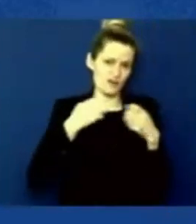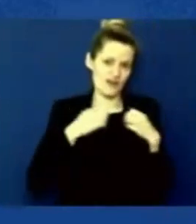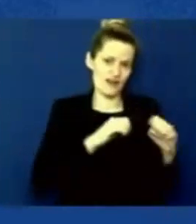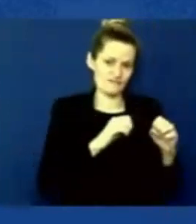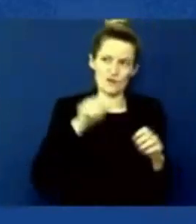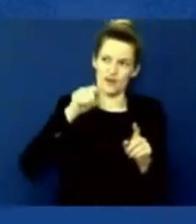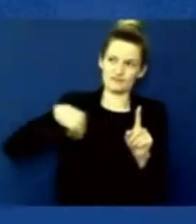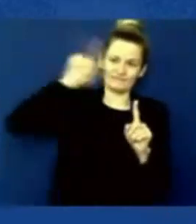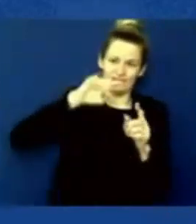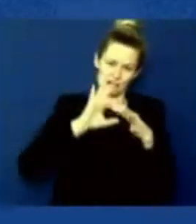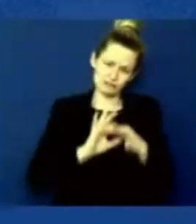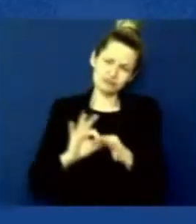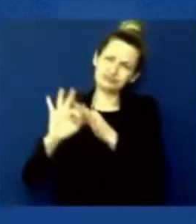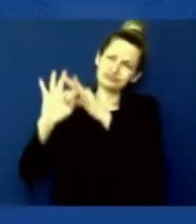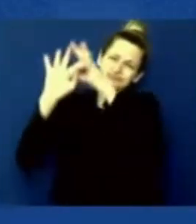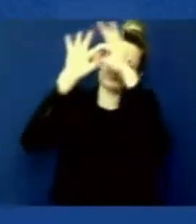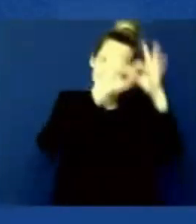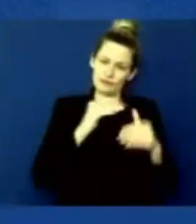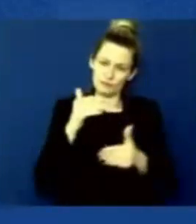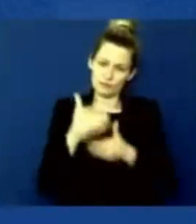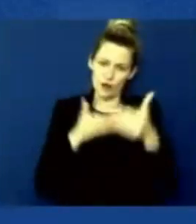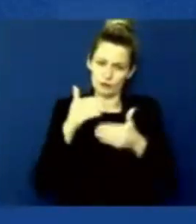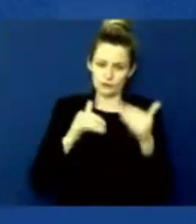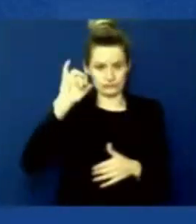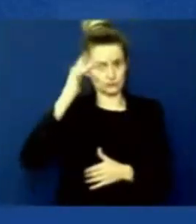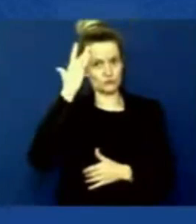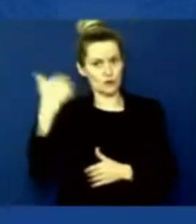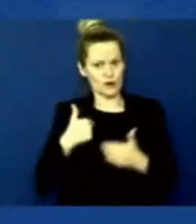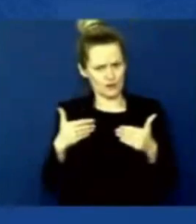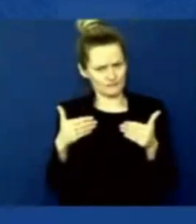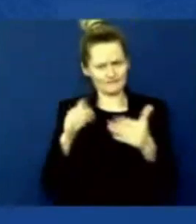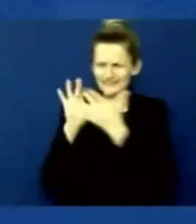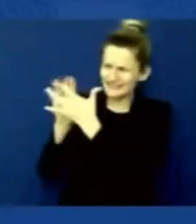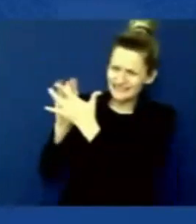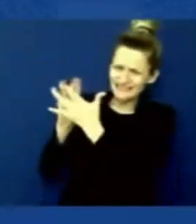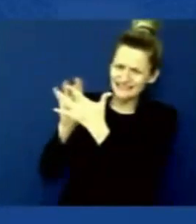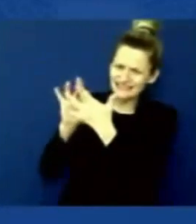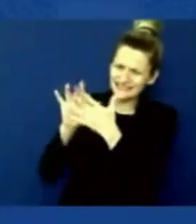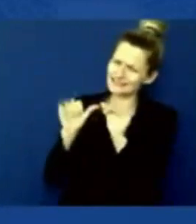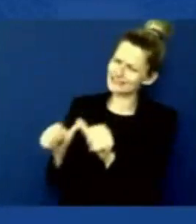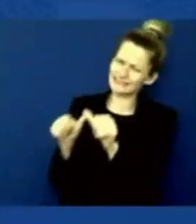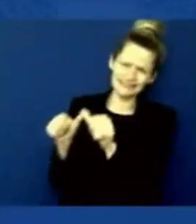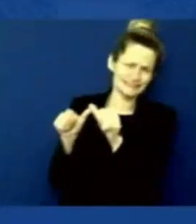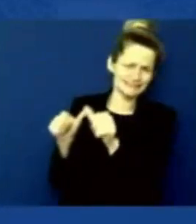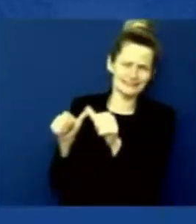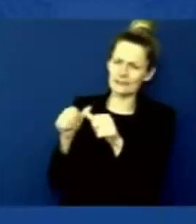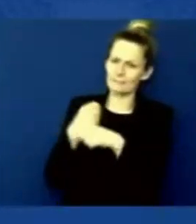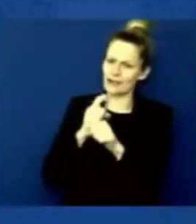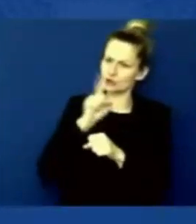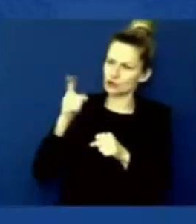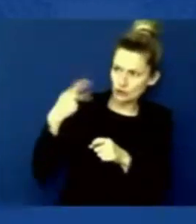continue in contact with them. And I want to again thank all of our partners for their continuing to stand together.